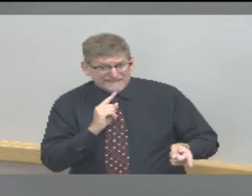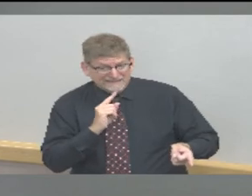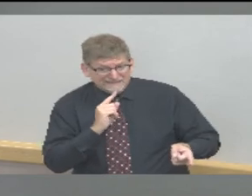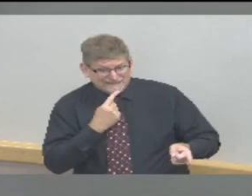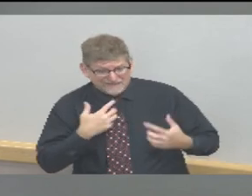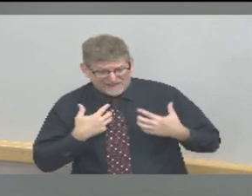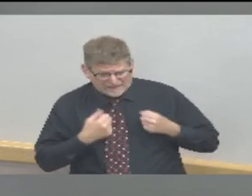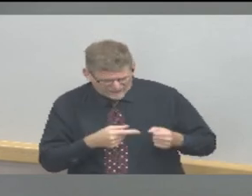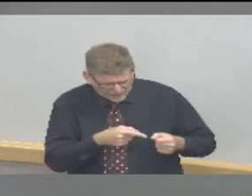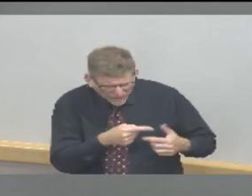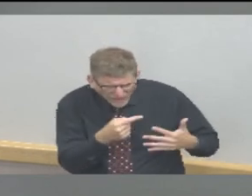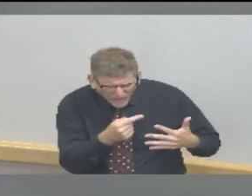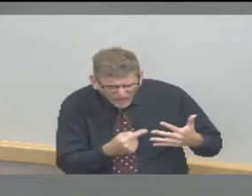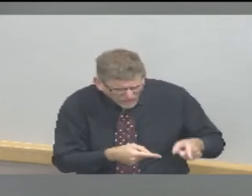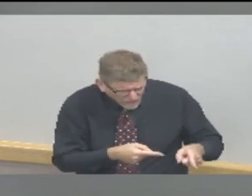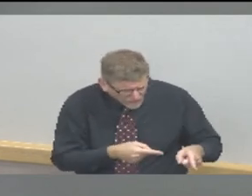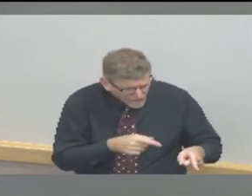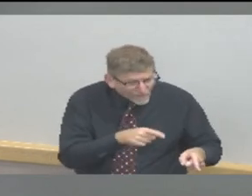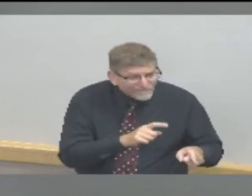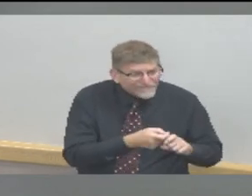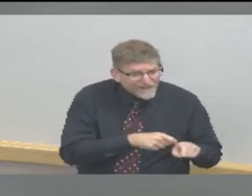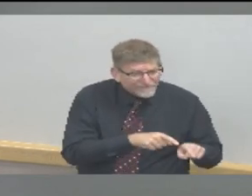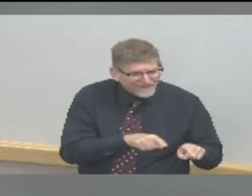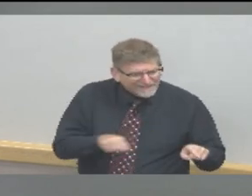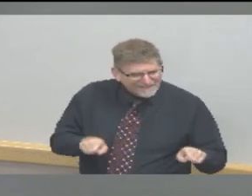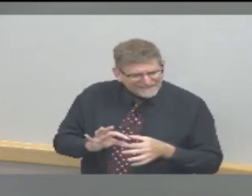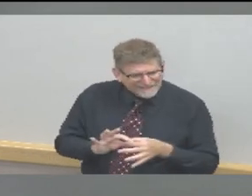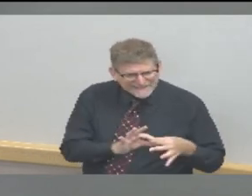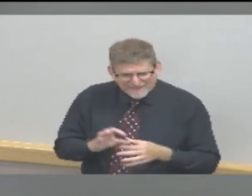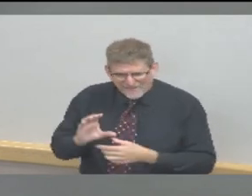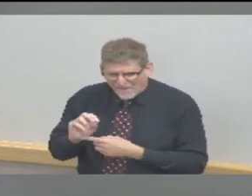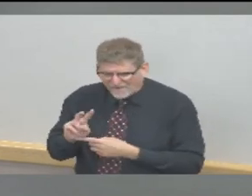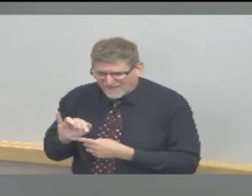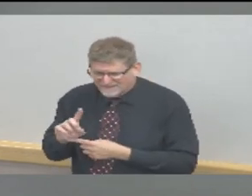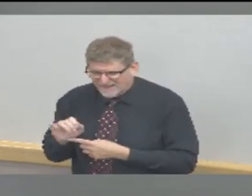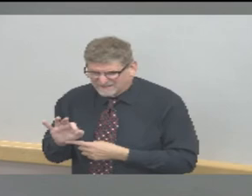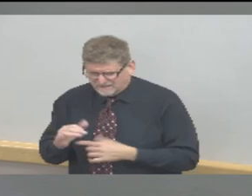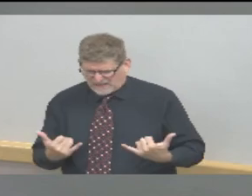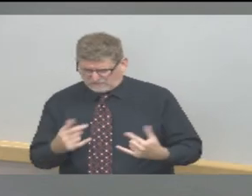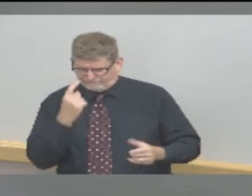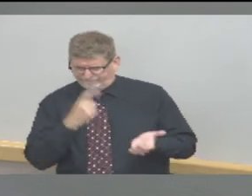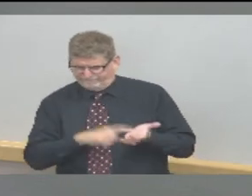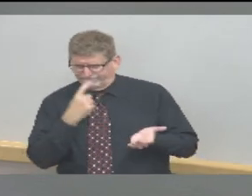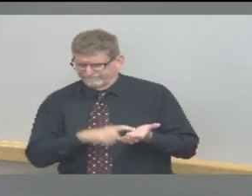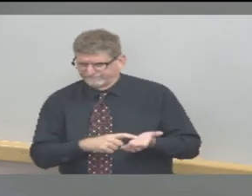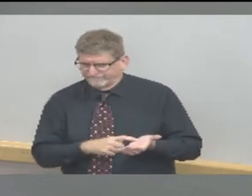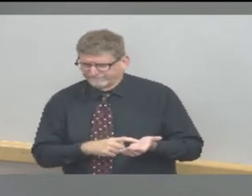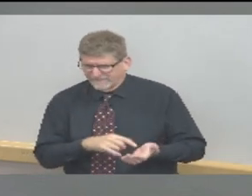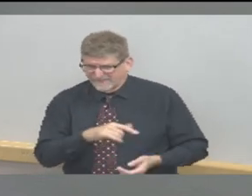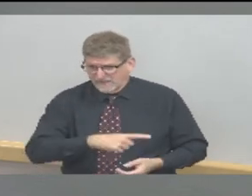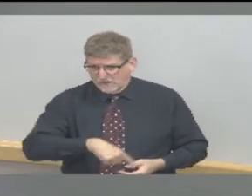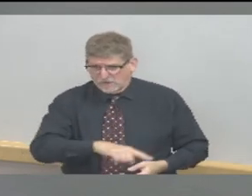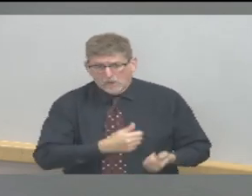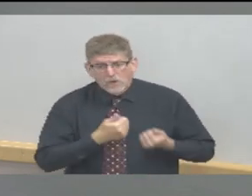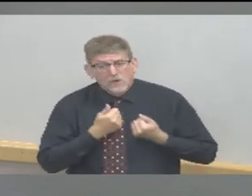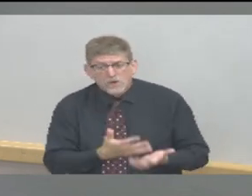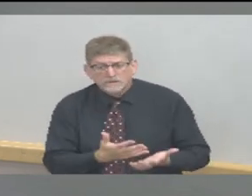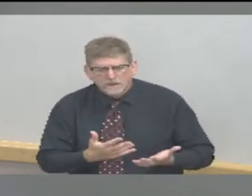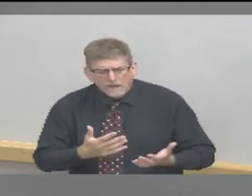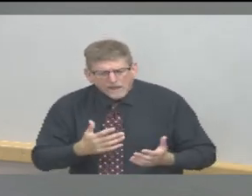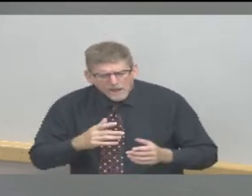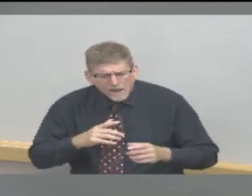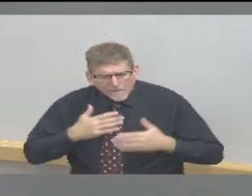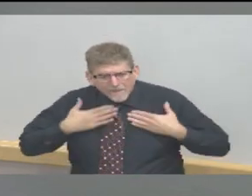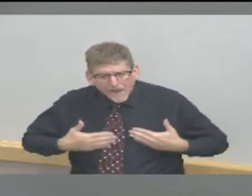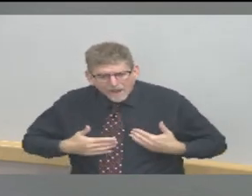involves problems in multiple body systems in multiple body organs resulting